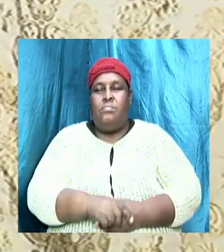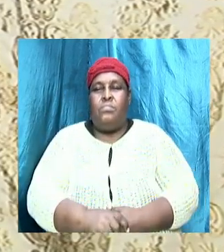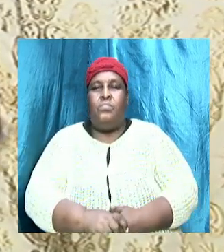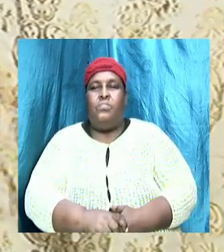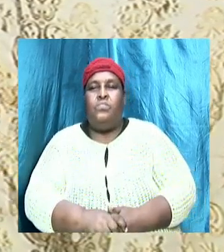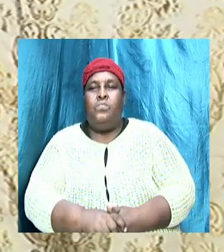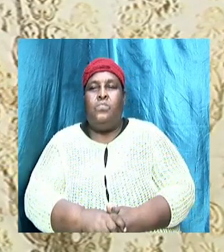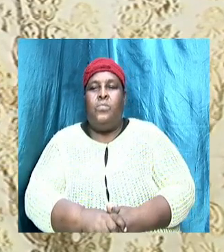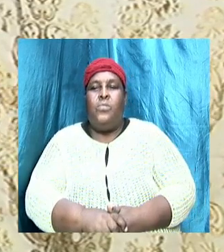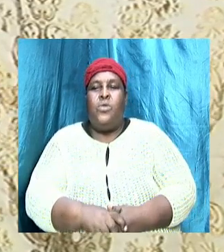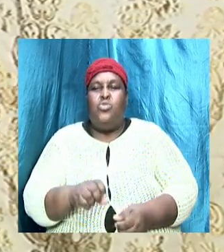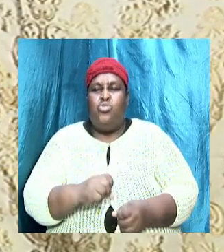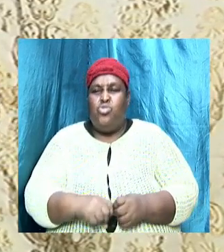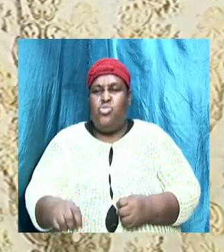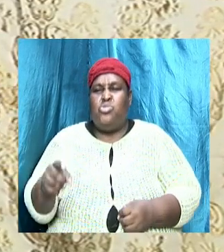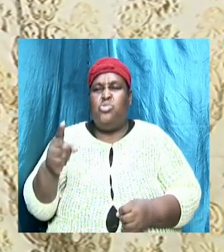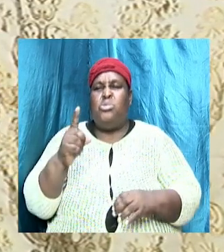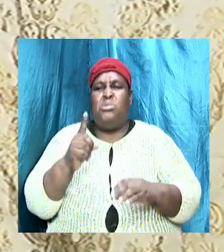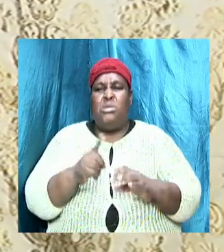So then,